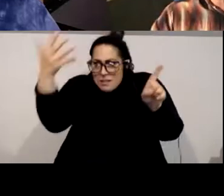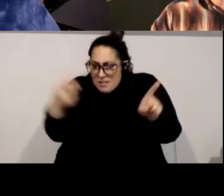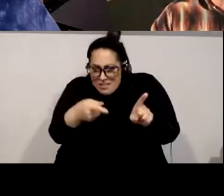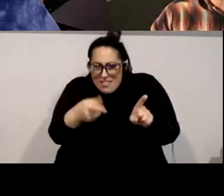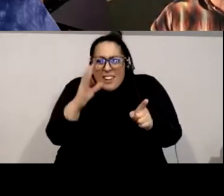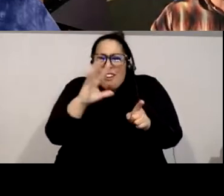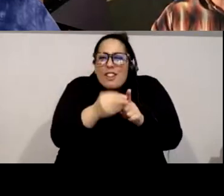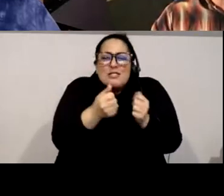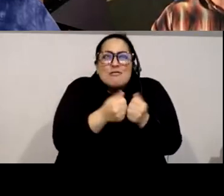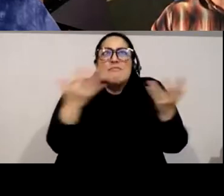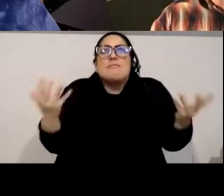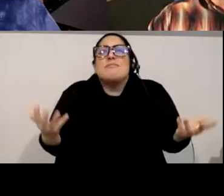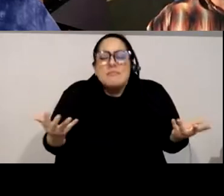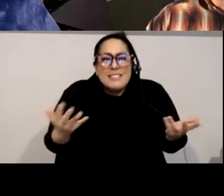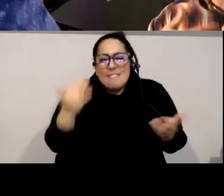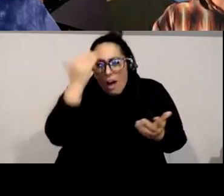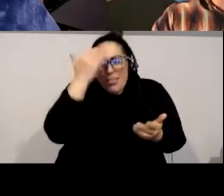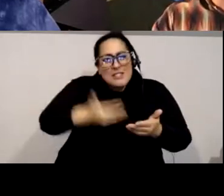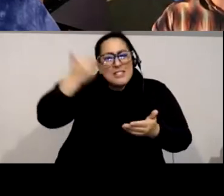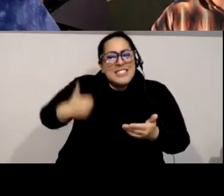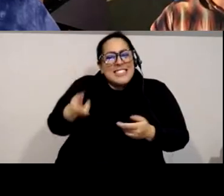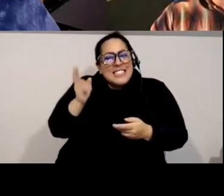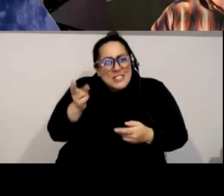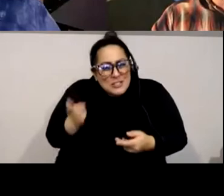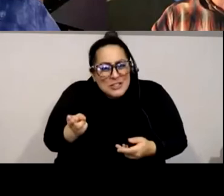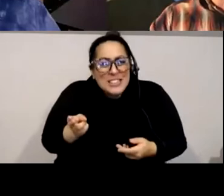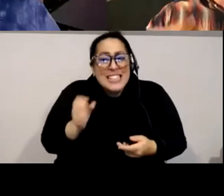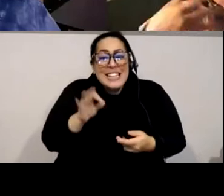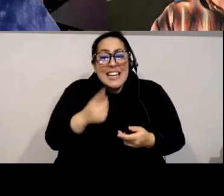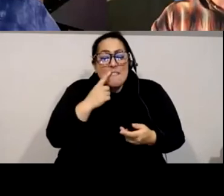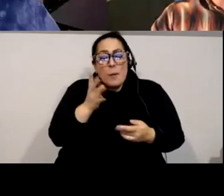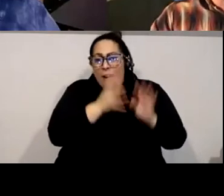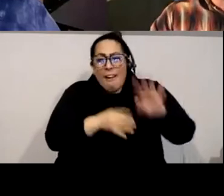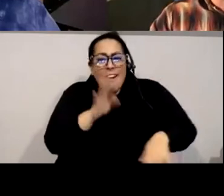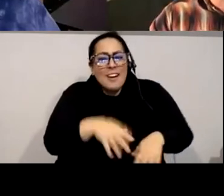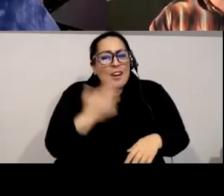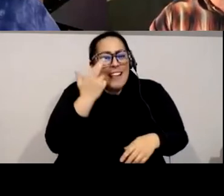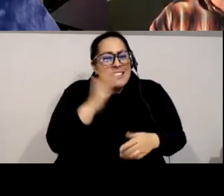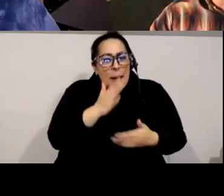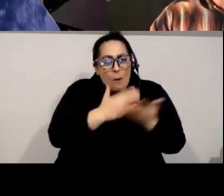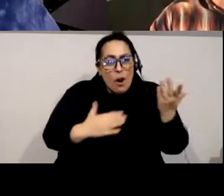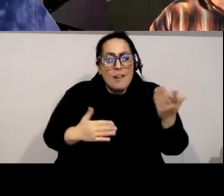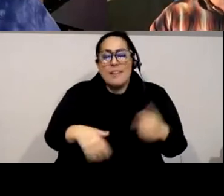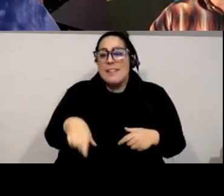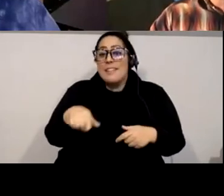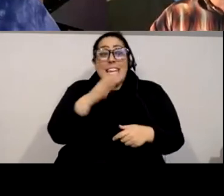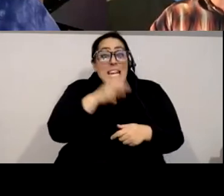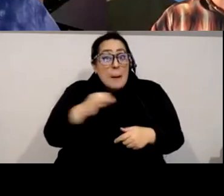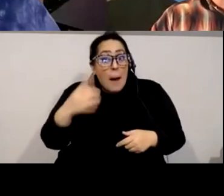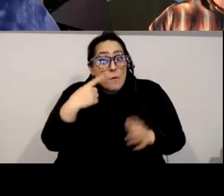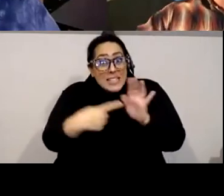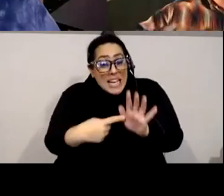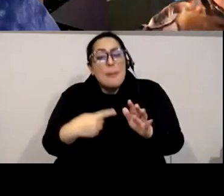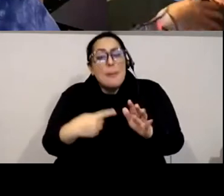is actually a way of passing on knowledge right bhangra is a way of passing on uh knowledge